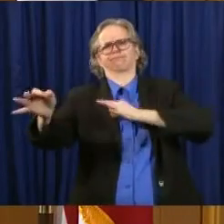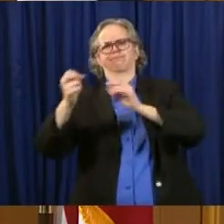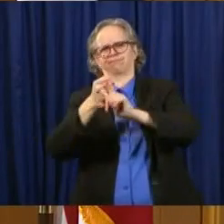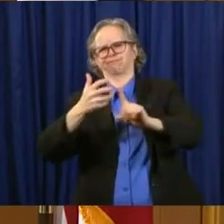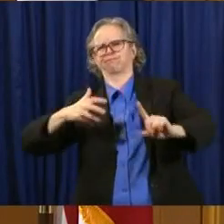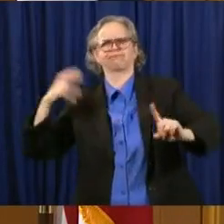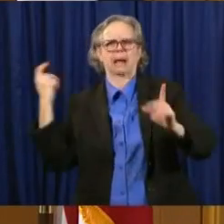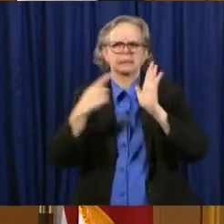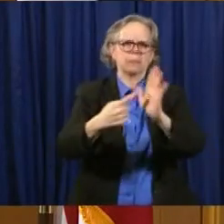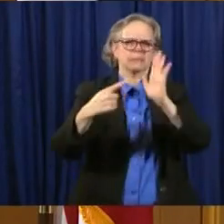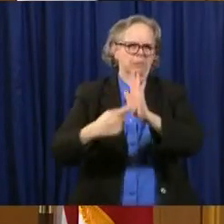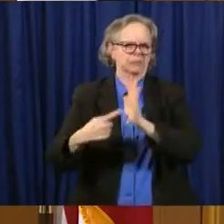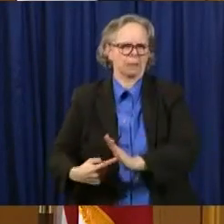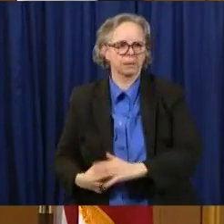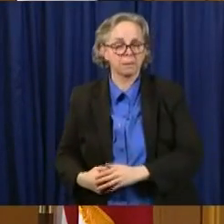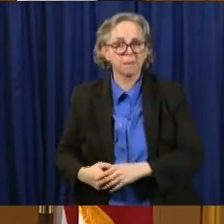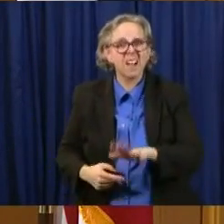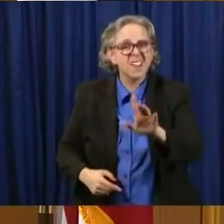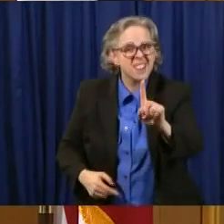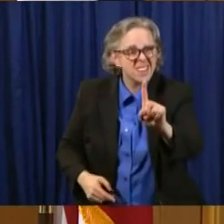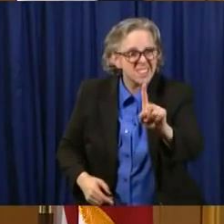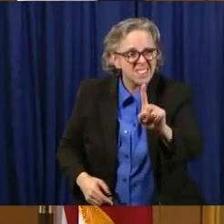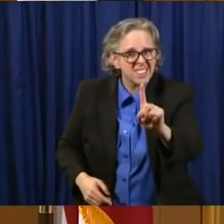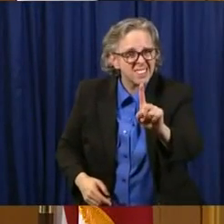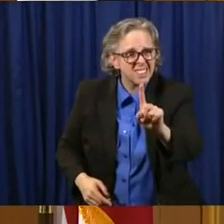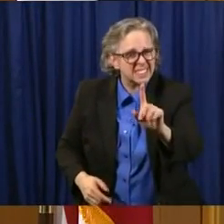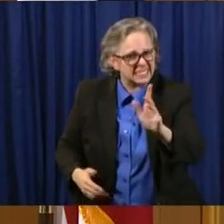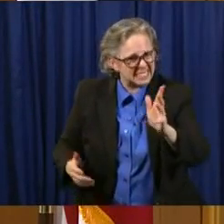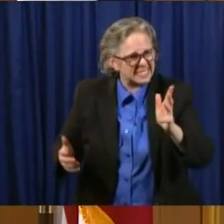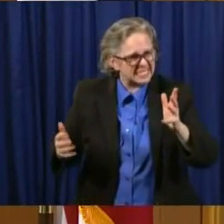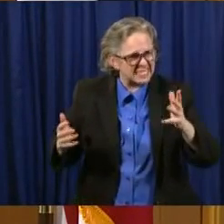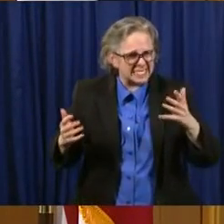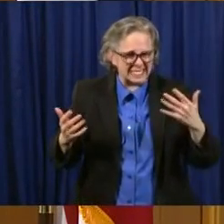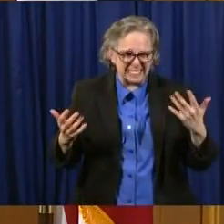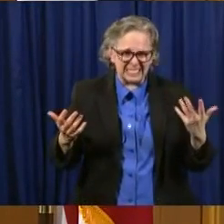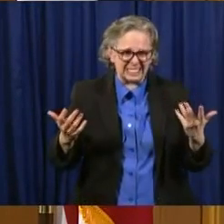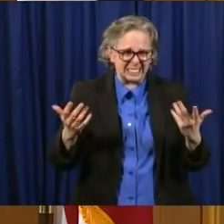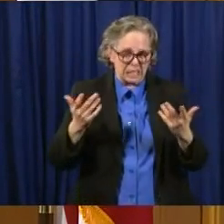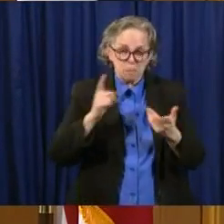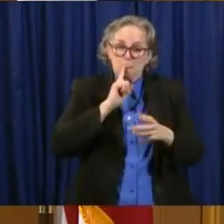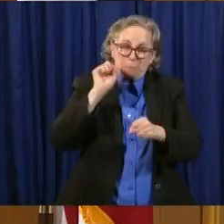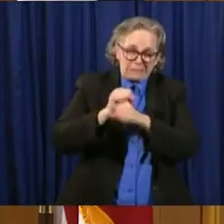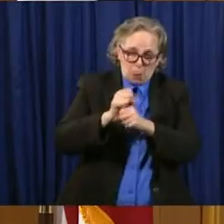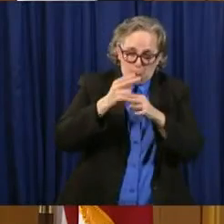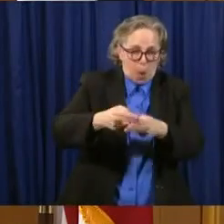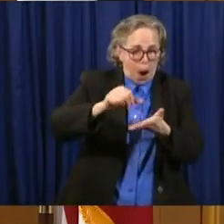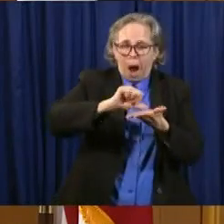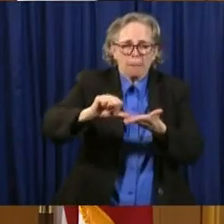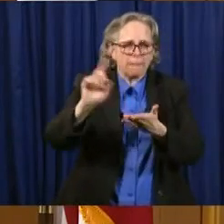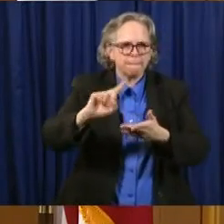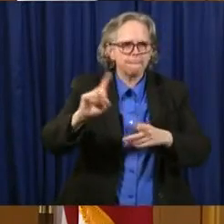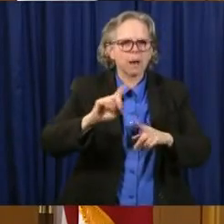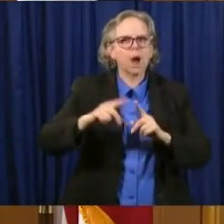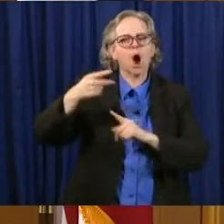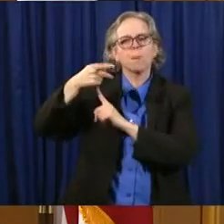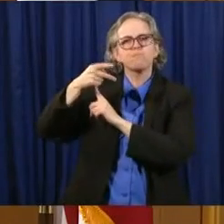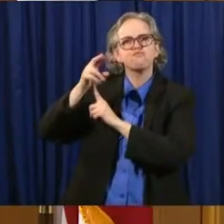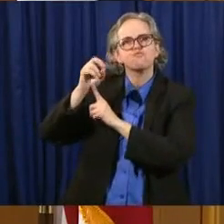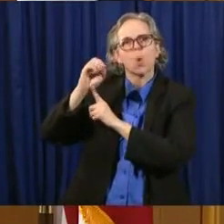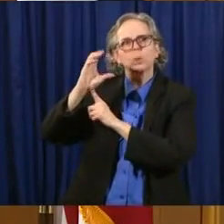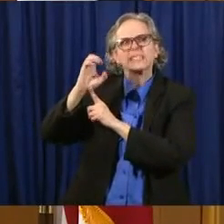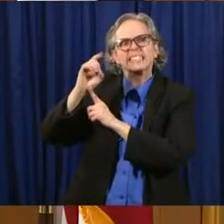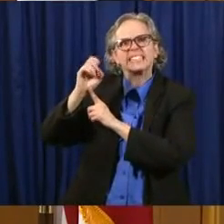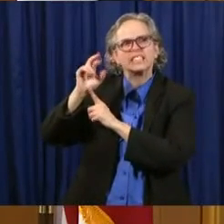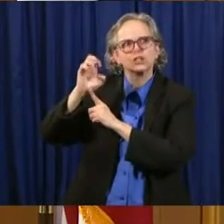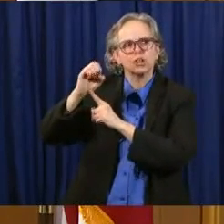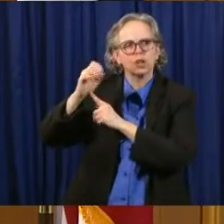that wouldn't necessarily always be an operation itself, but might be some simply people who are deferring